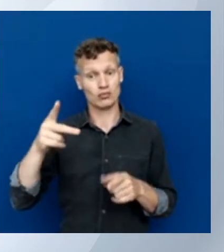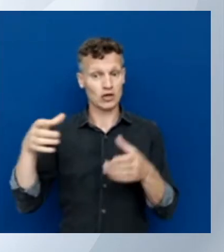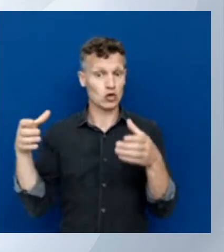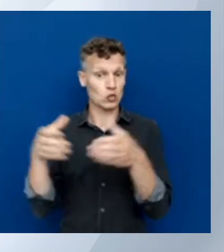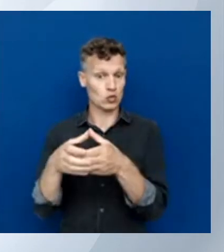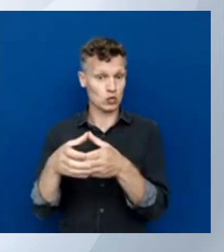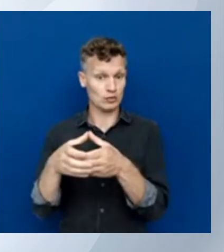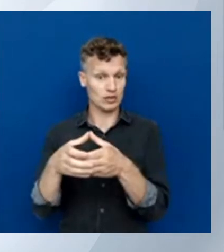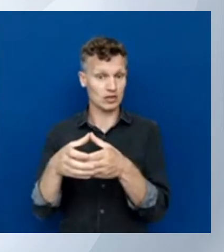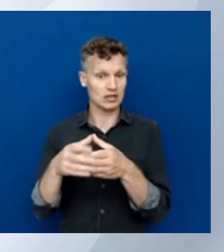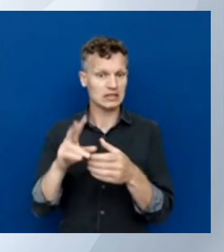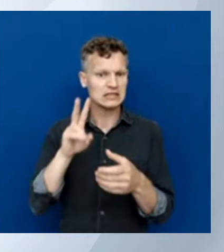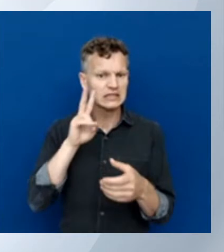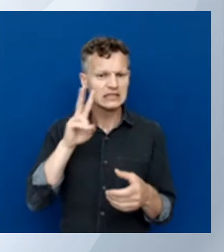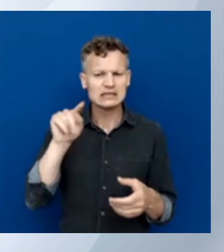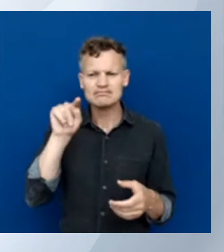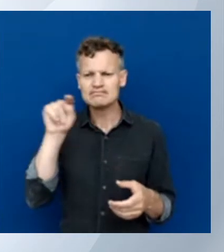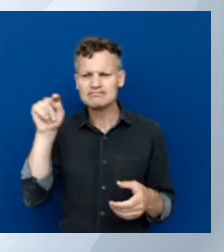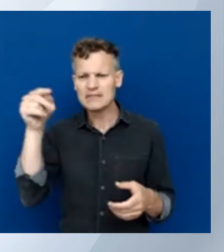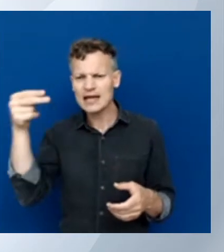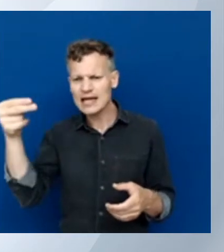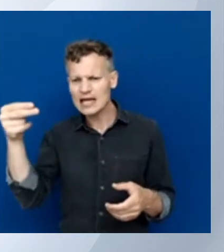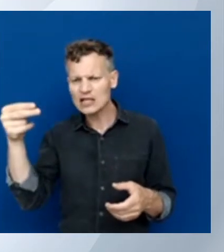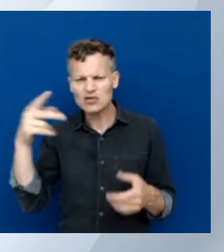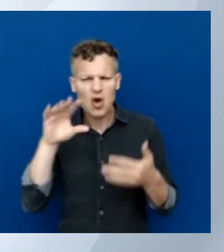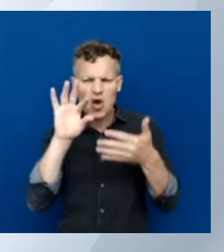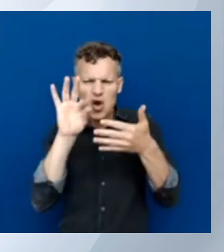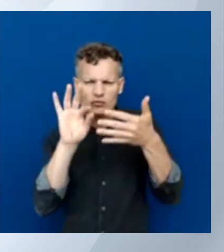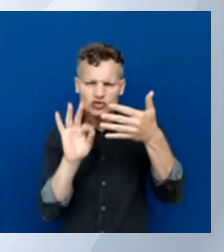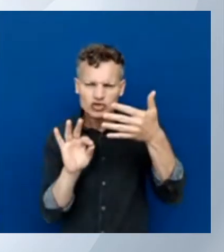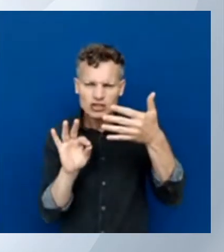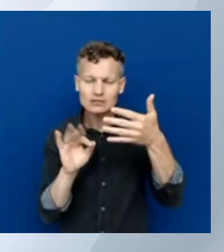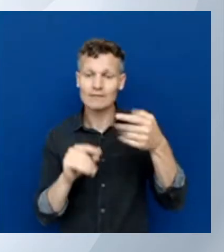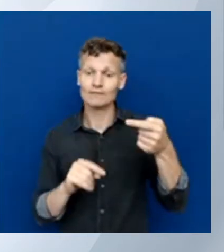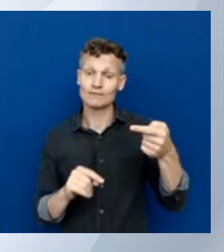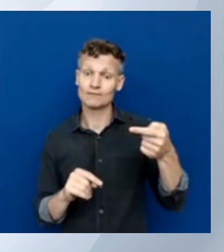And we see here, the first option we have is create.